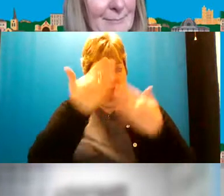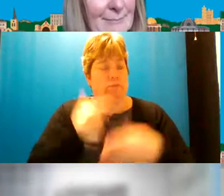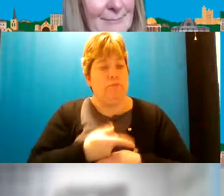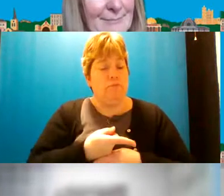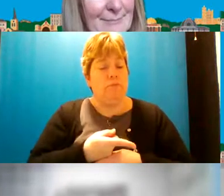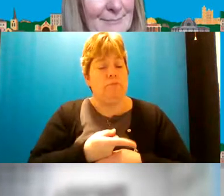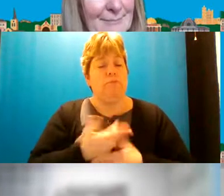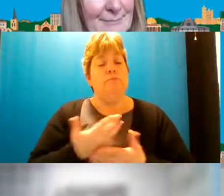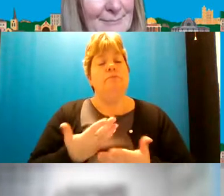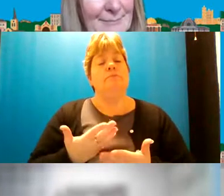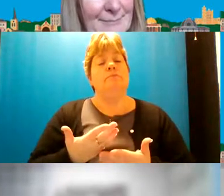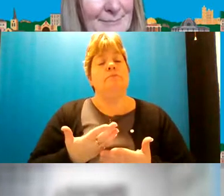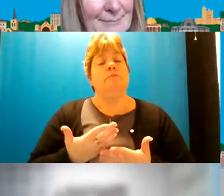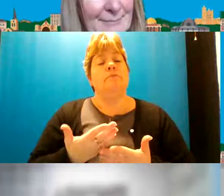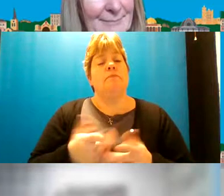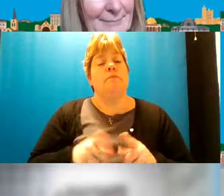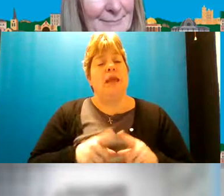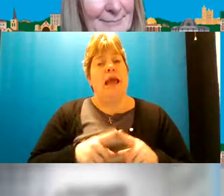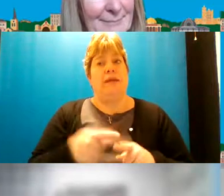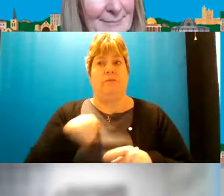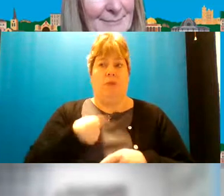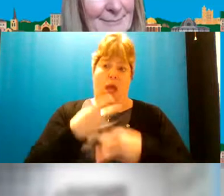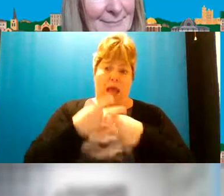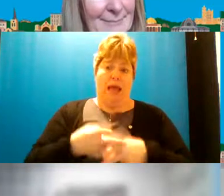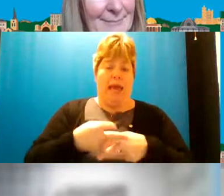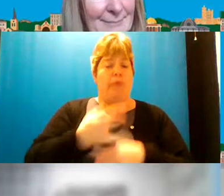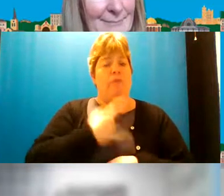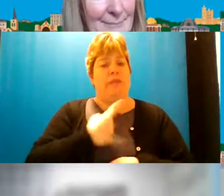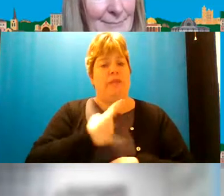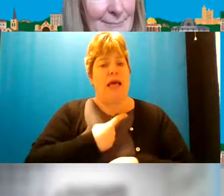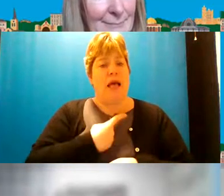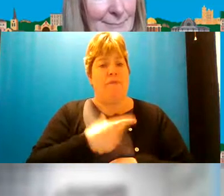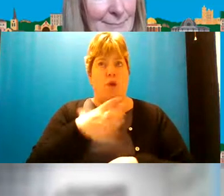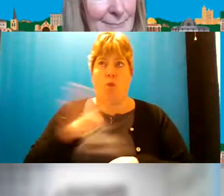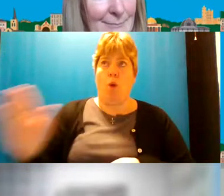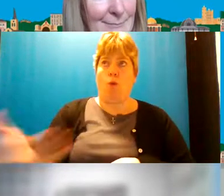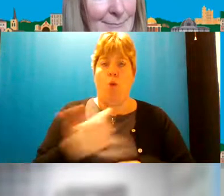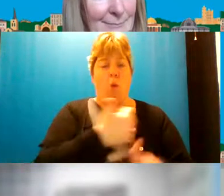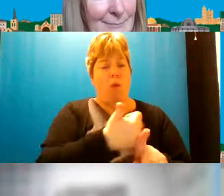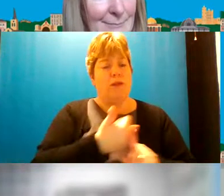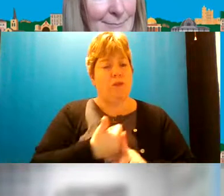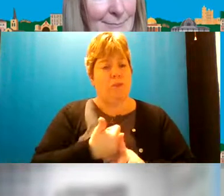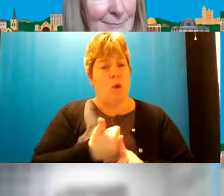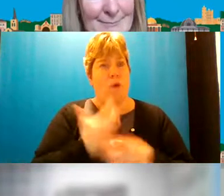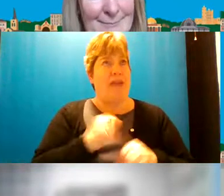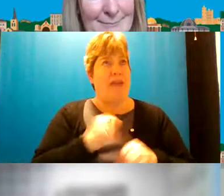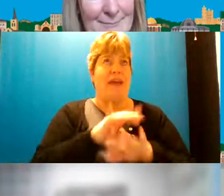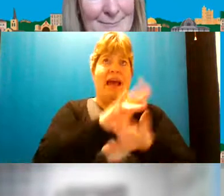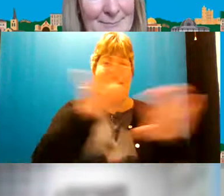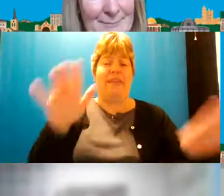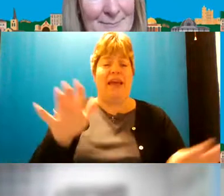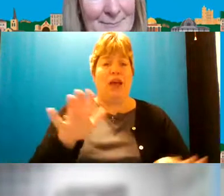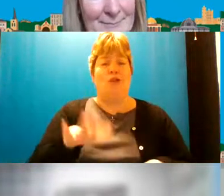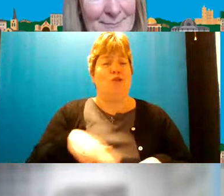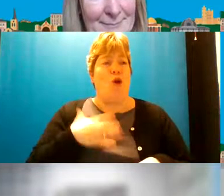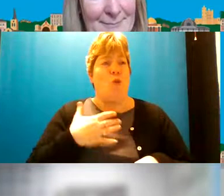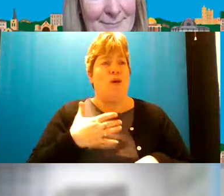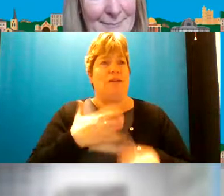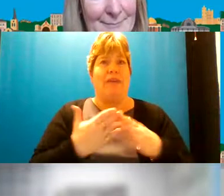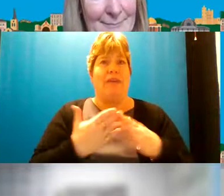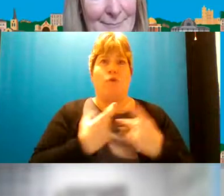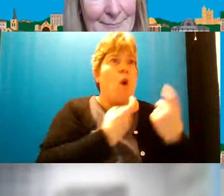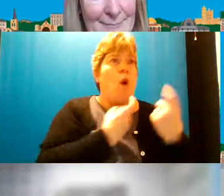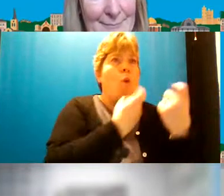um and obviously being a carer you want all the support there is out there and you don't want to have to go